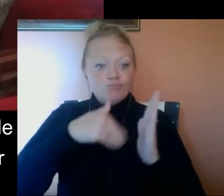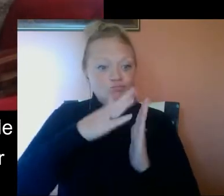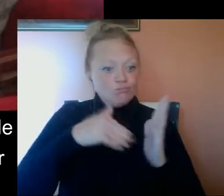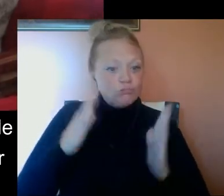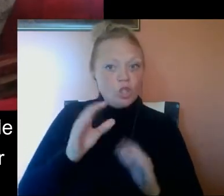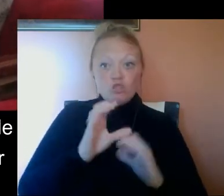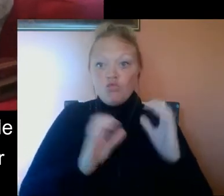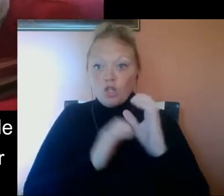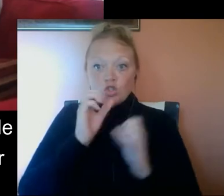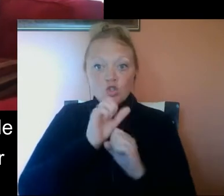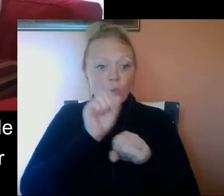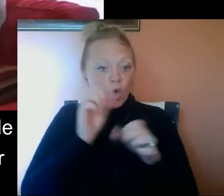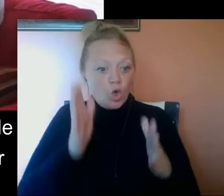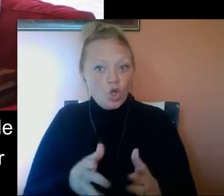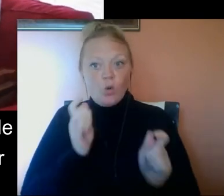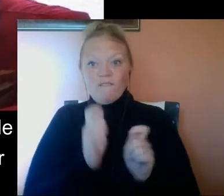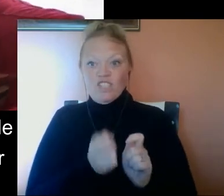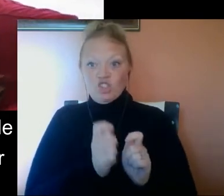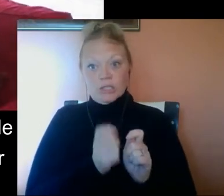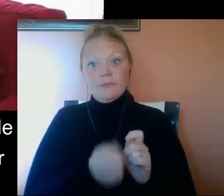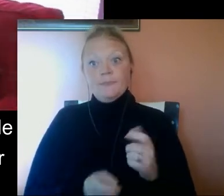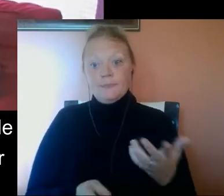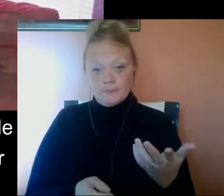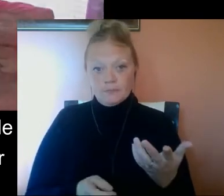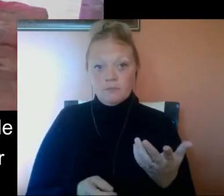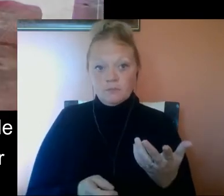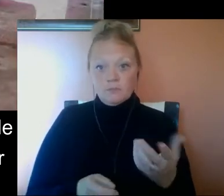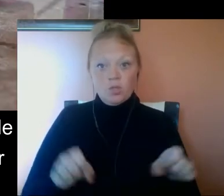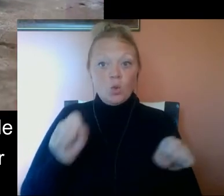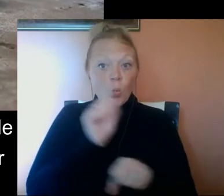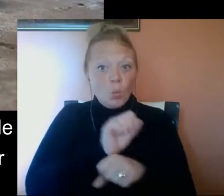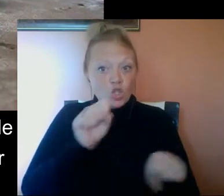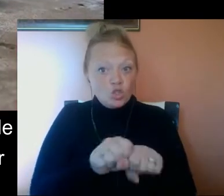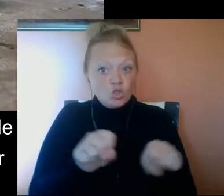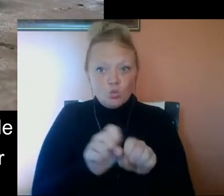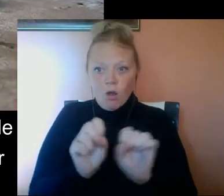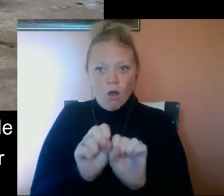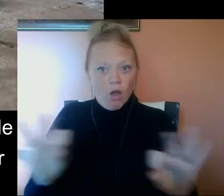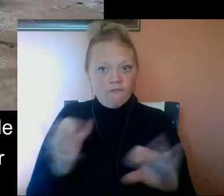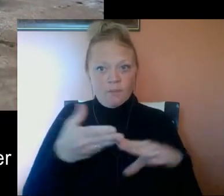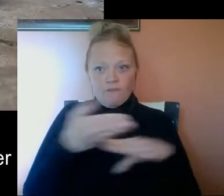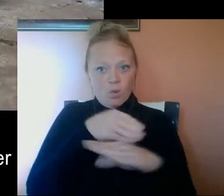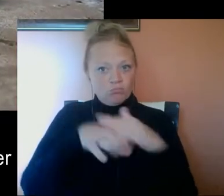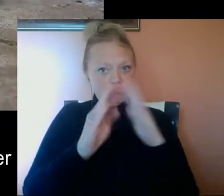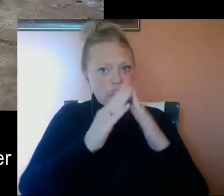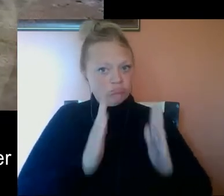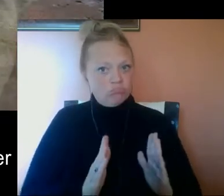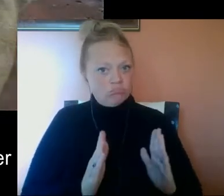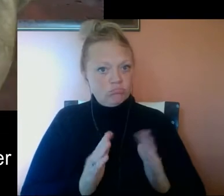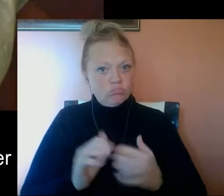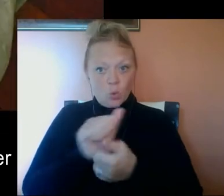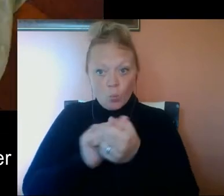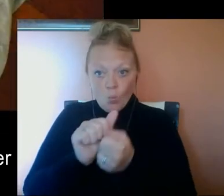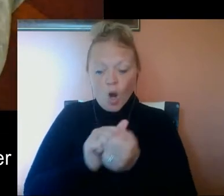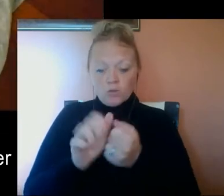artists, construction workers, and people who fish. Take off your work shoes before entering your home. Wash your work